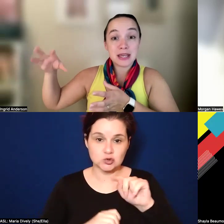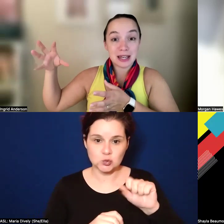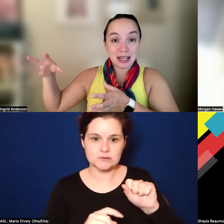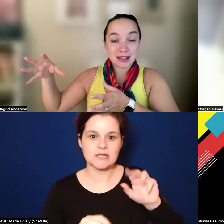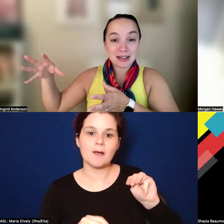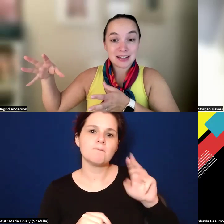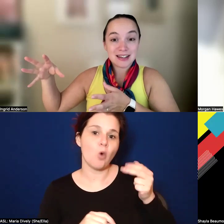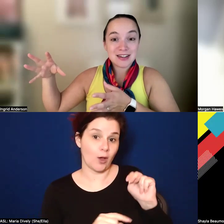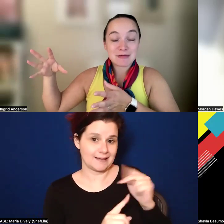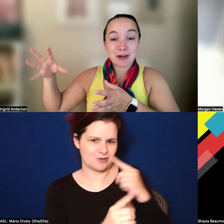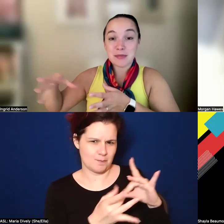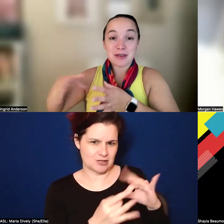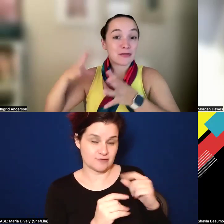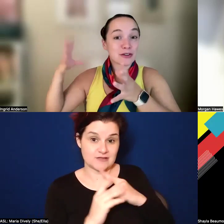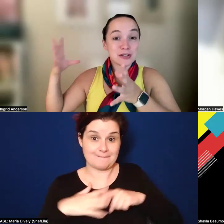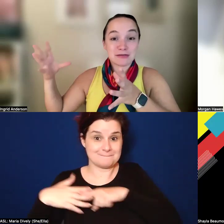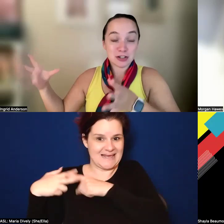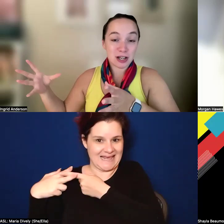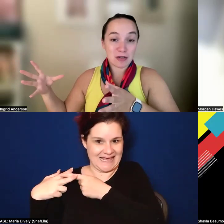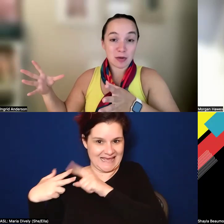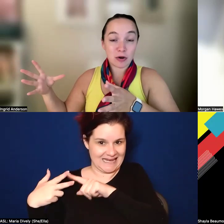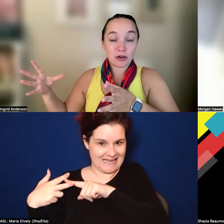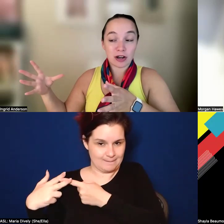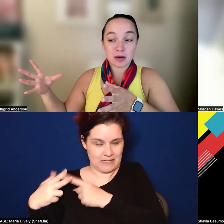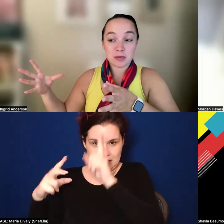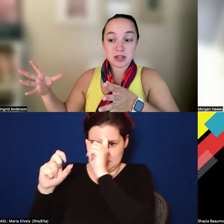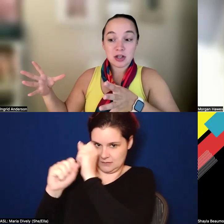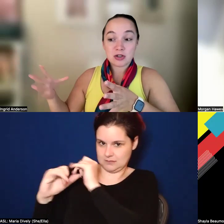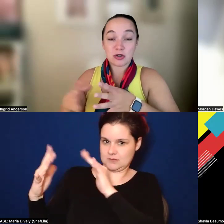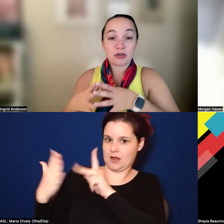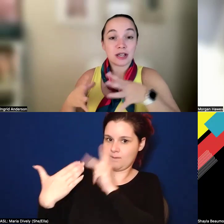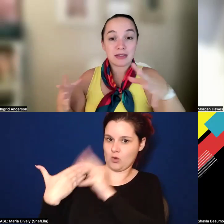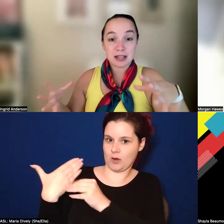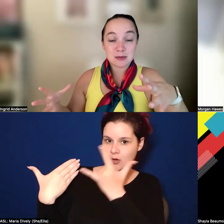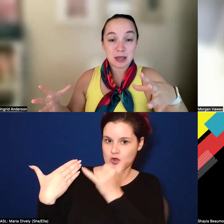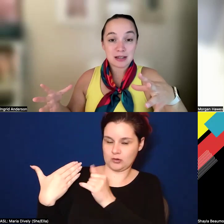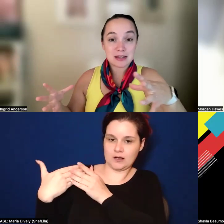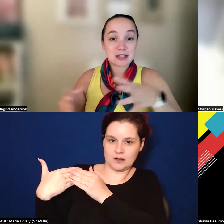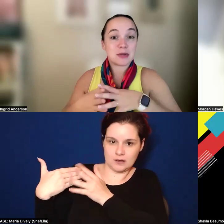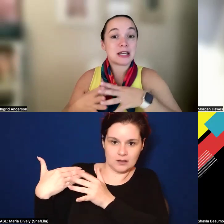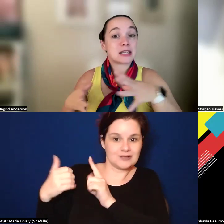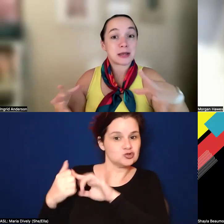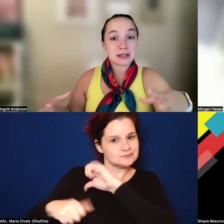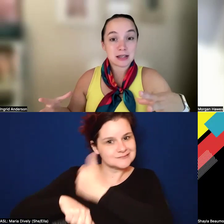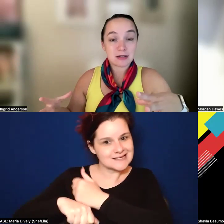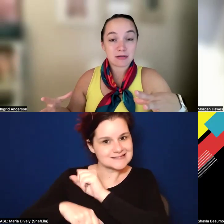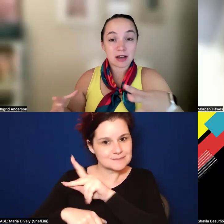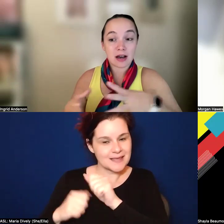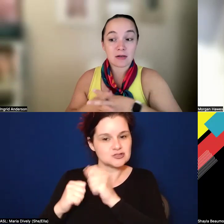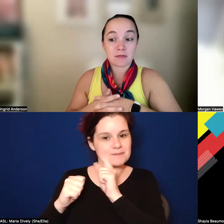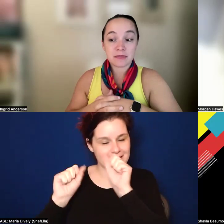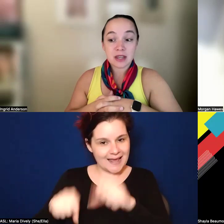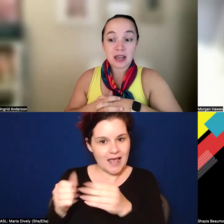from the beginning, from the first visioning of our programs to create that space, to be expansive,